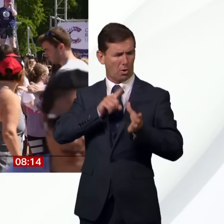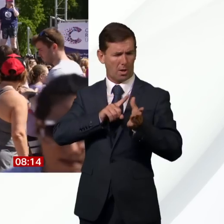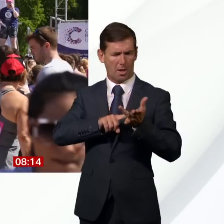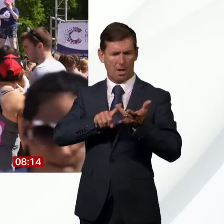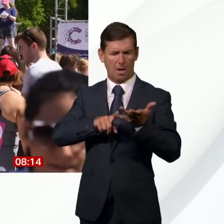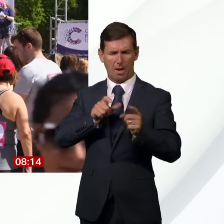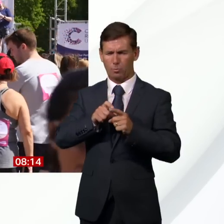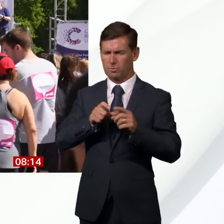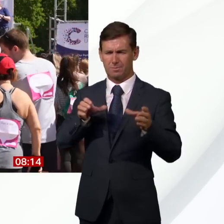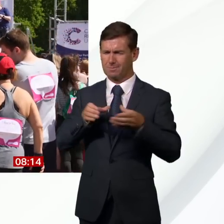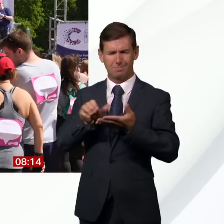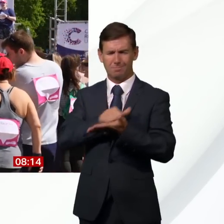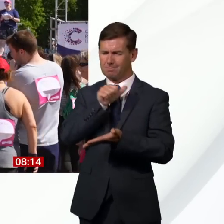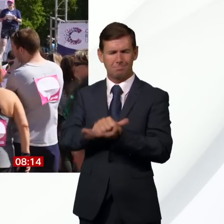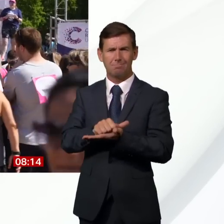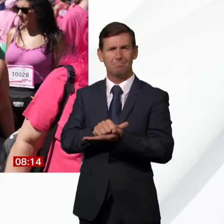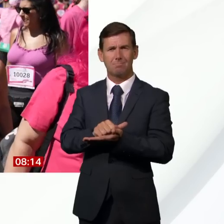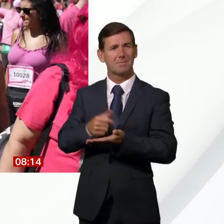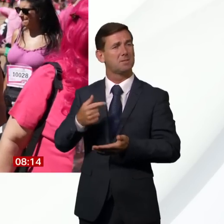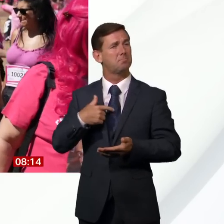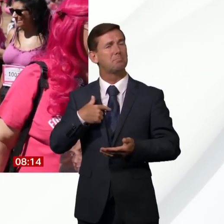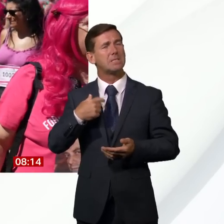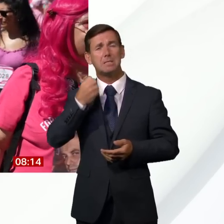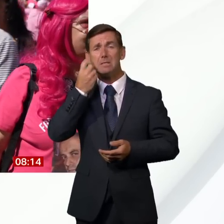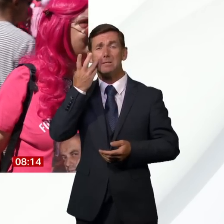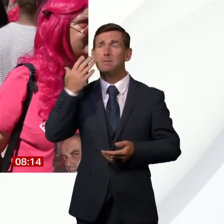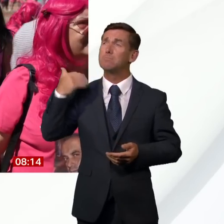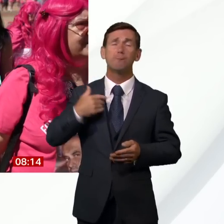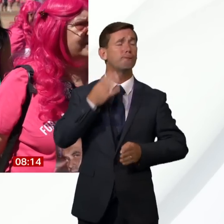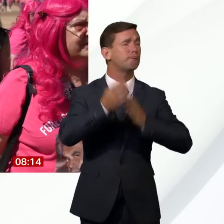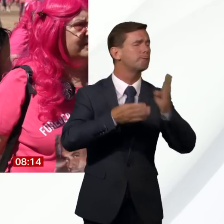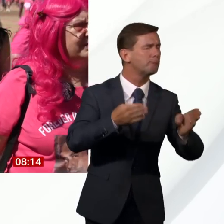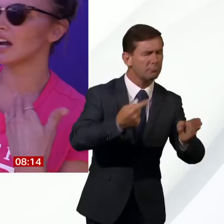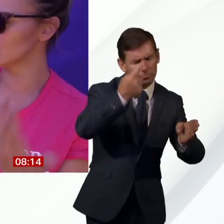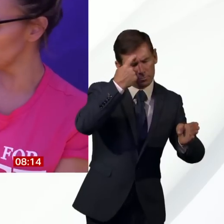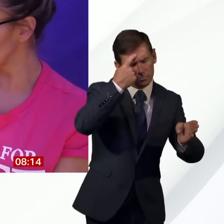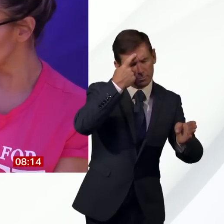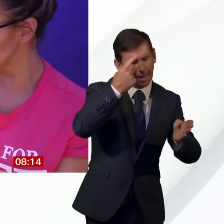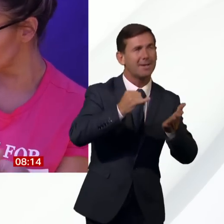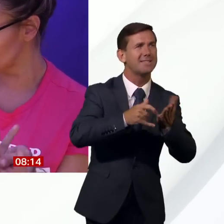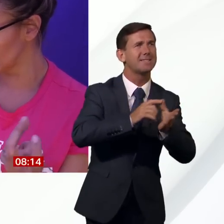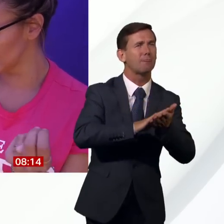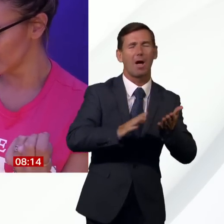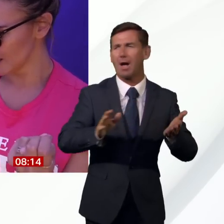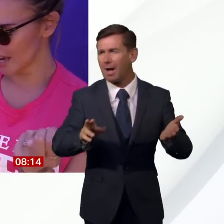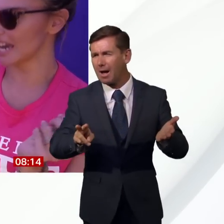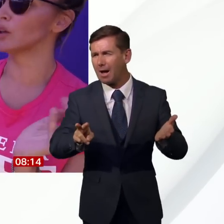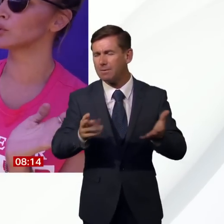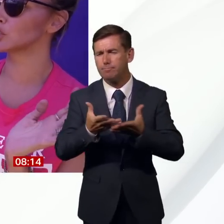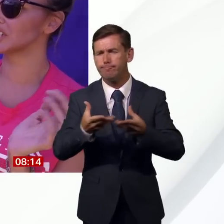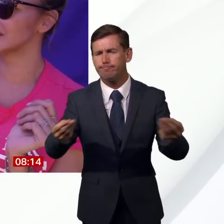together and do stuff and you're like, oh my God, that's right. She's not here. In some way you can imagine that she's, I often think of her as in like a